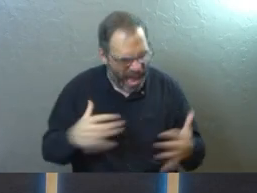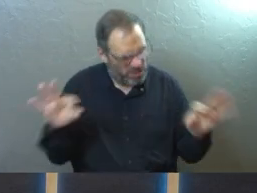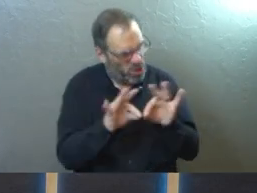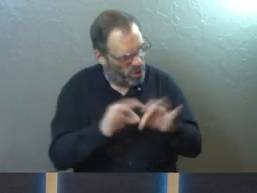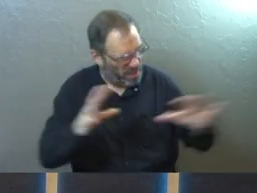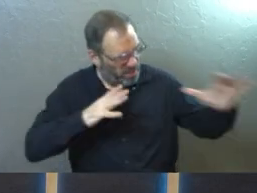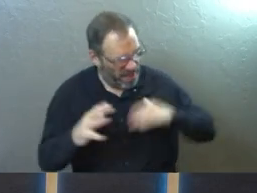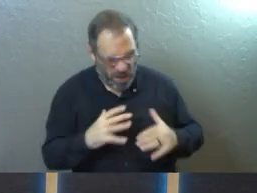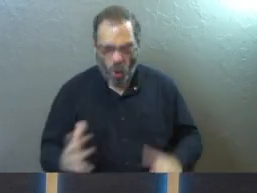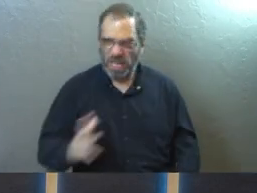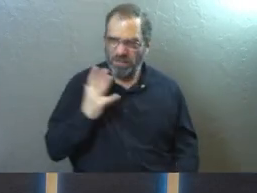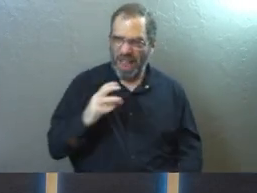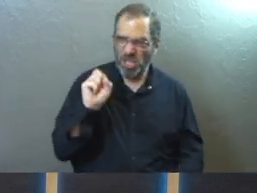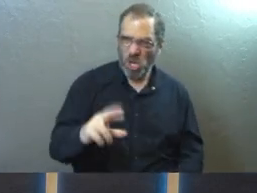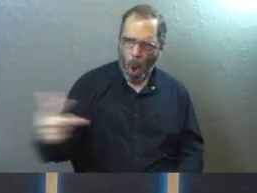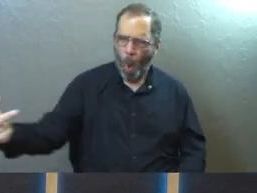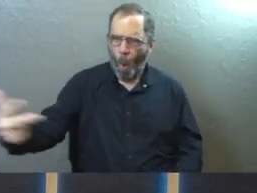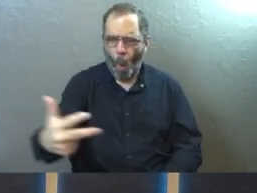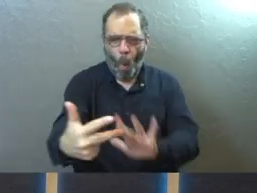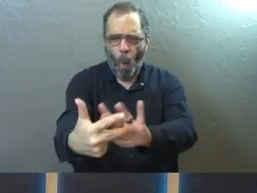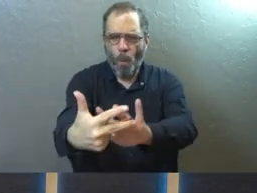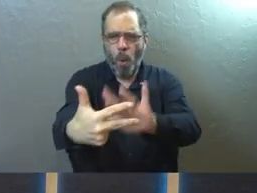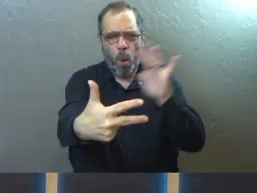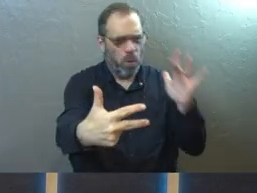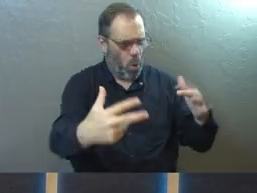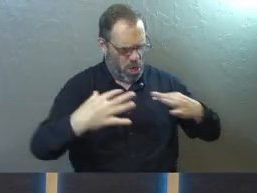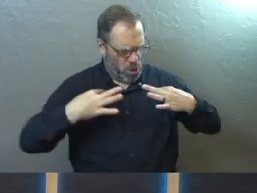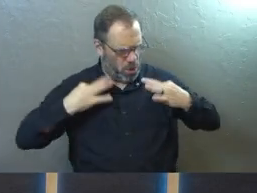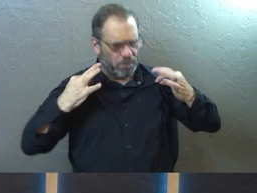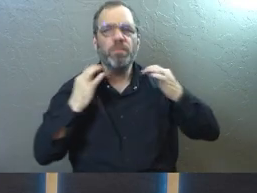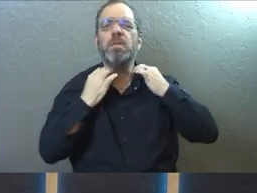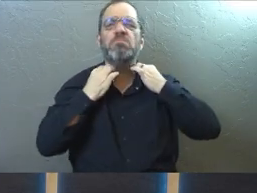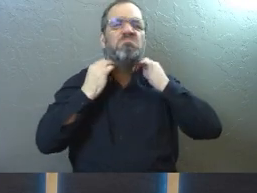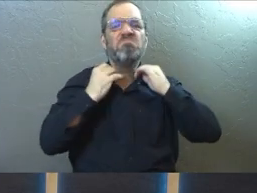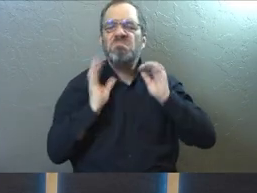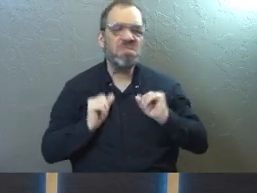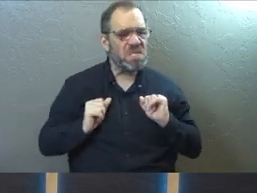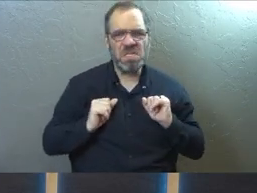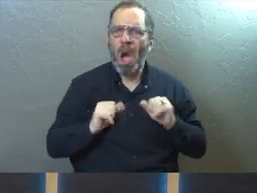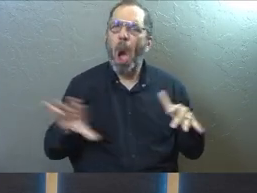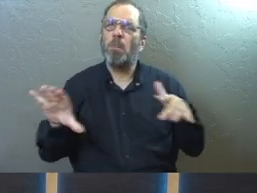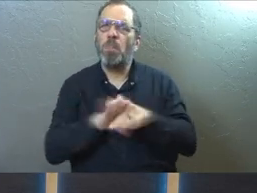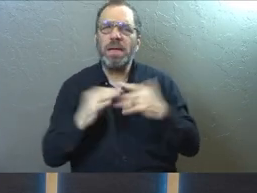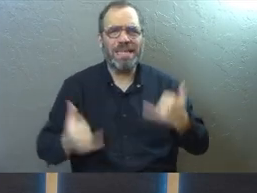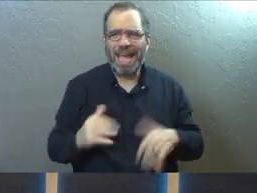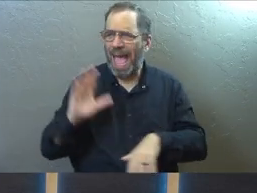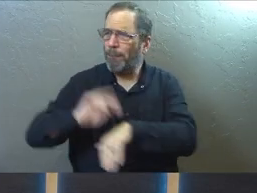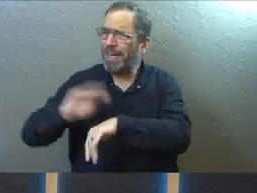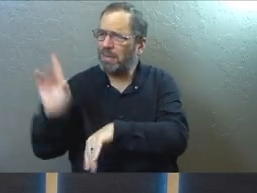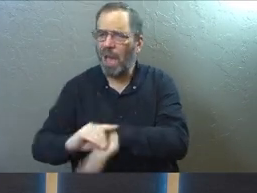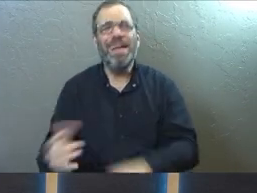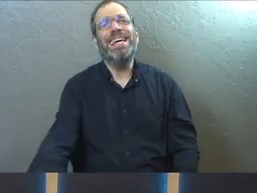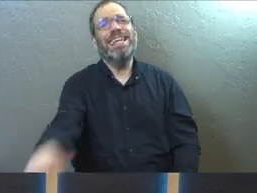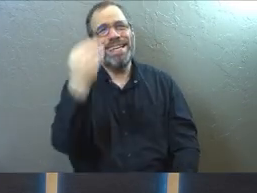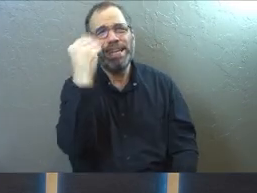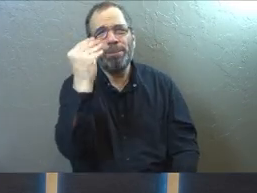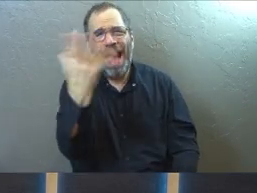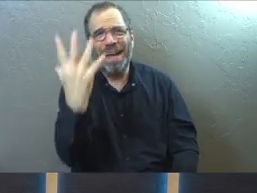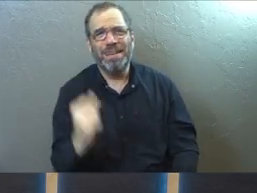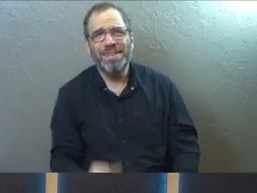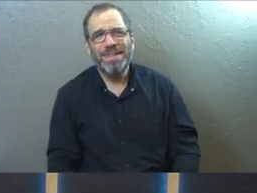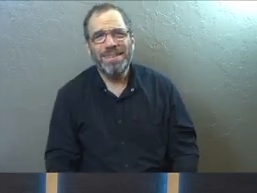deserve this fancy car. And I deserve these clothes, right? I deserve a break today, McDonald's. I mean, come on.